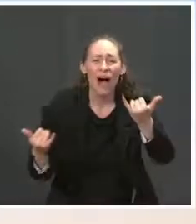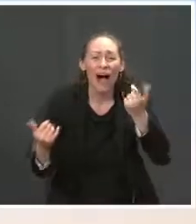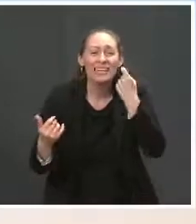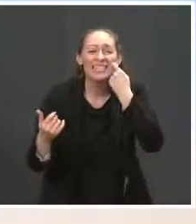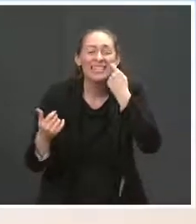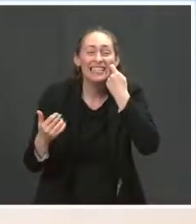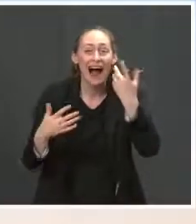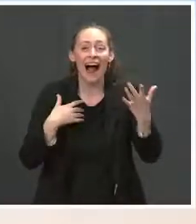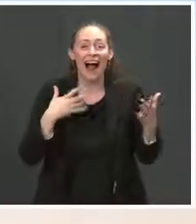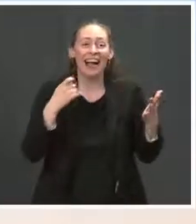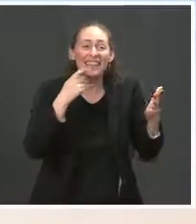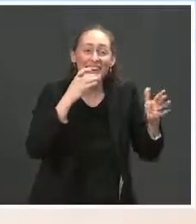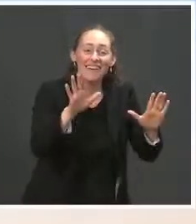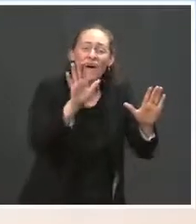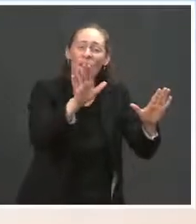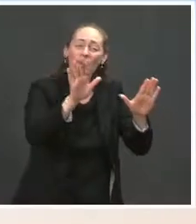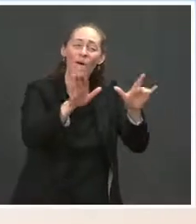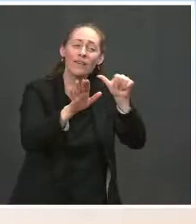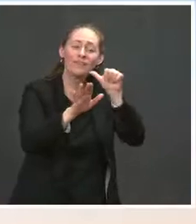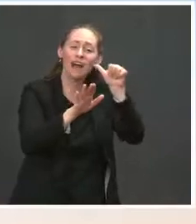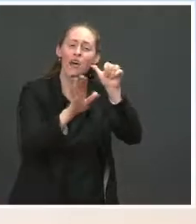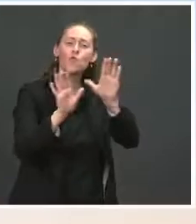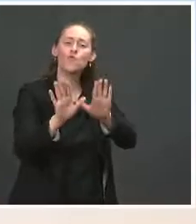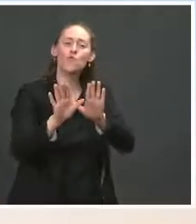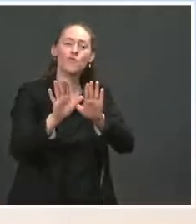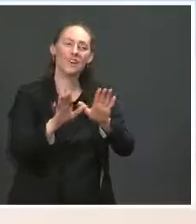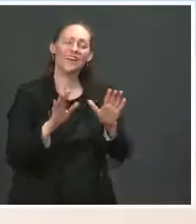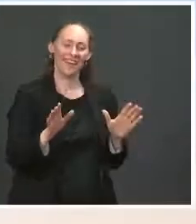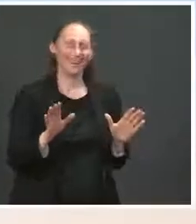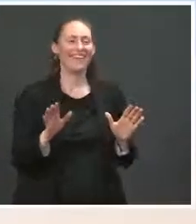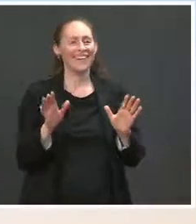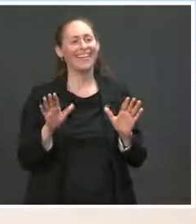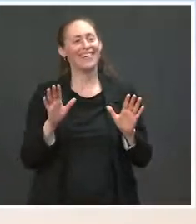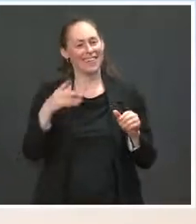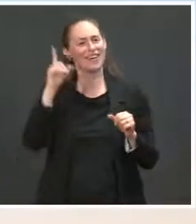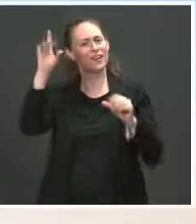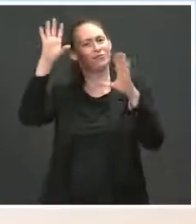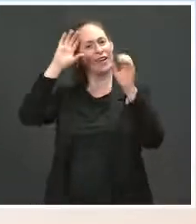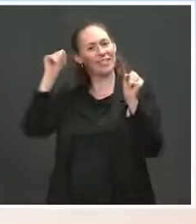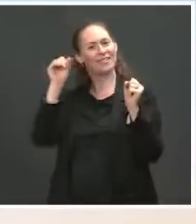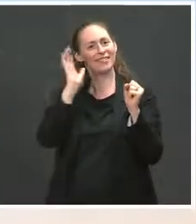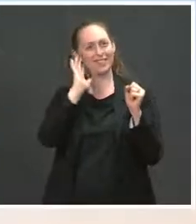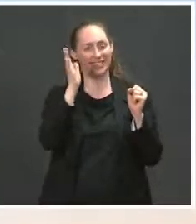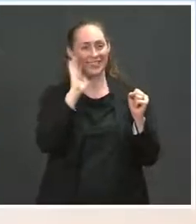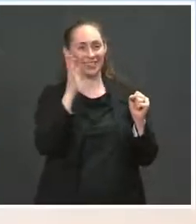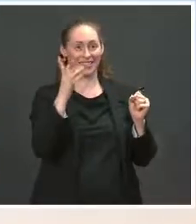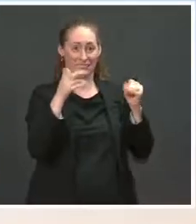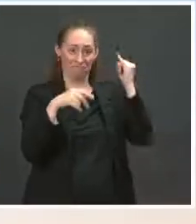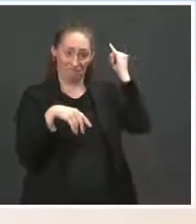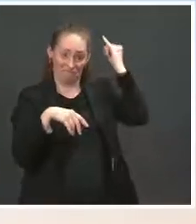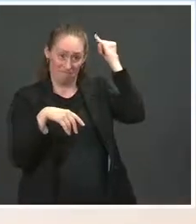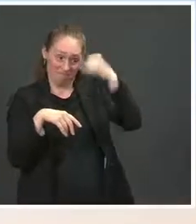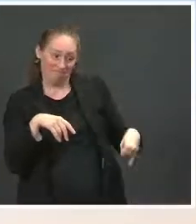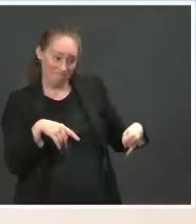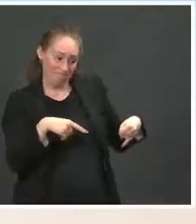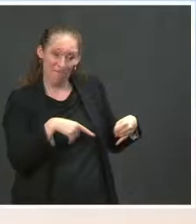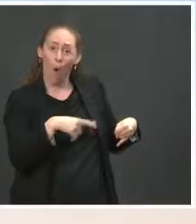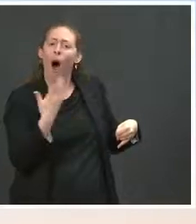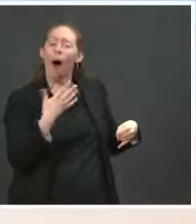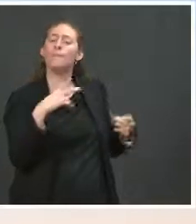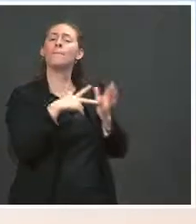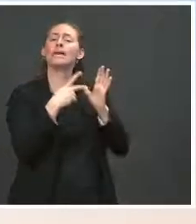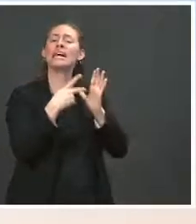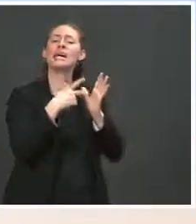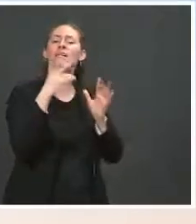yesterday, Nancy, we are, the President's only red line is in action. We want to have an exchange of ideas